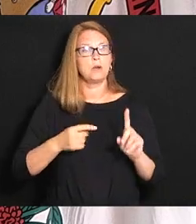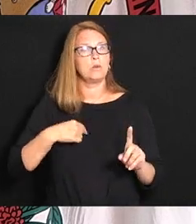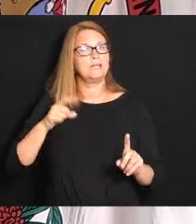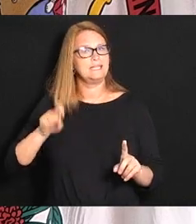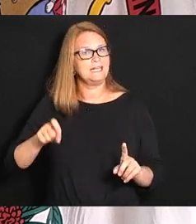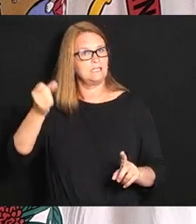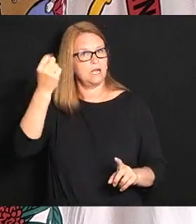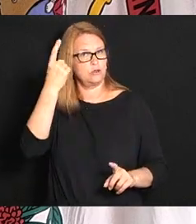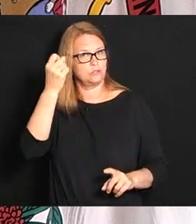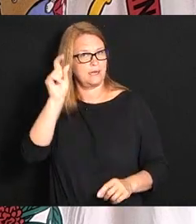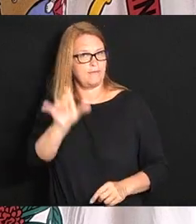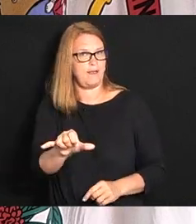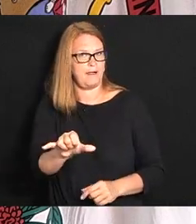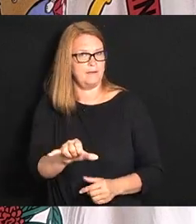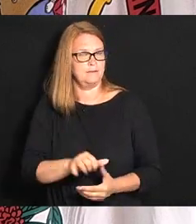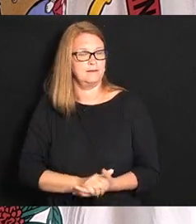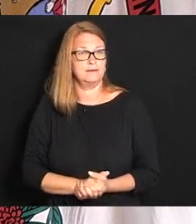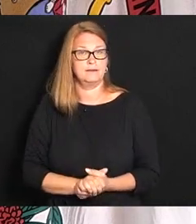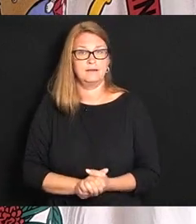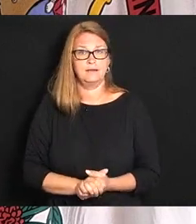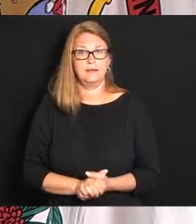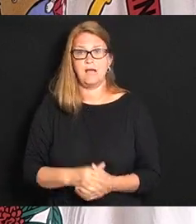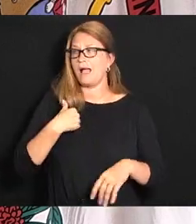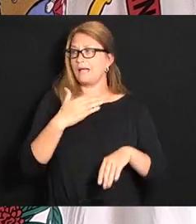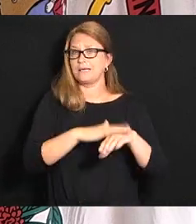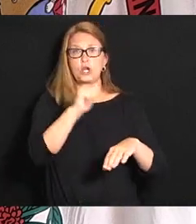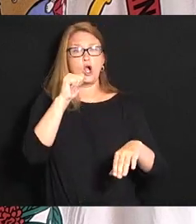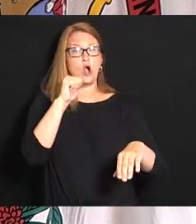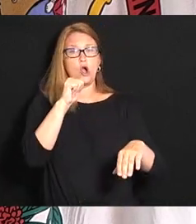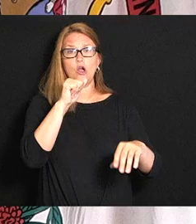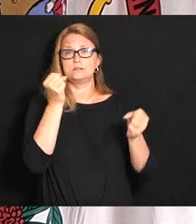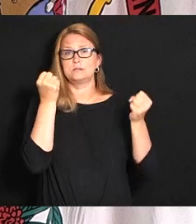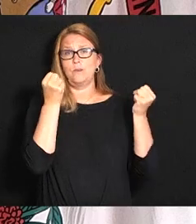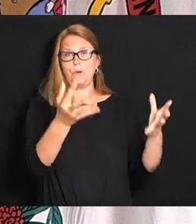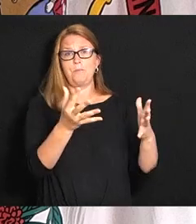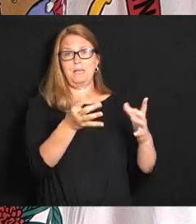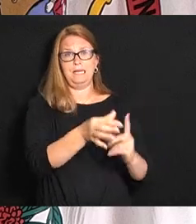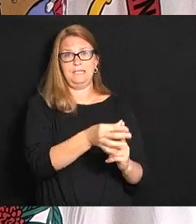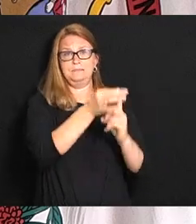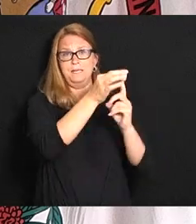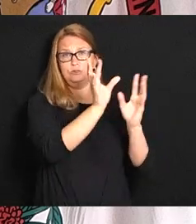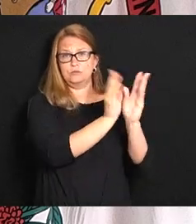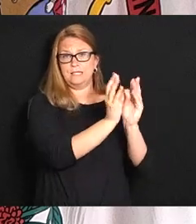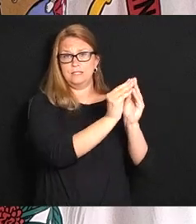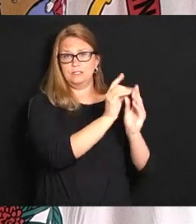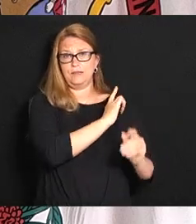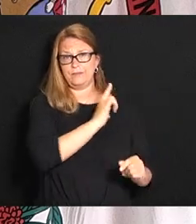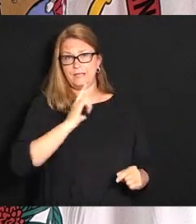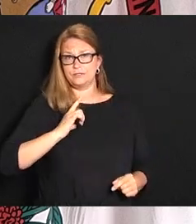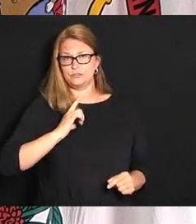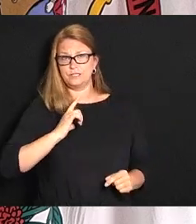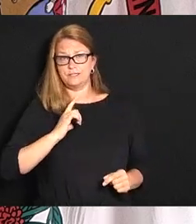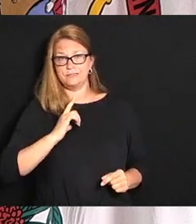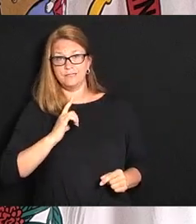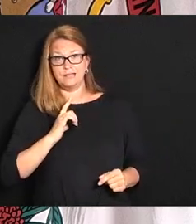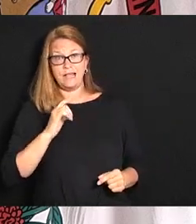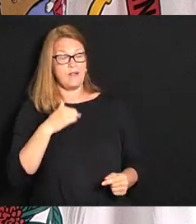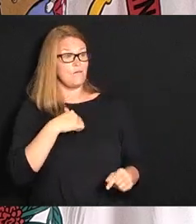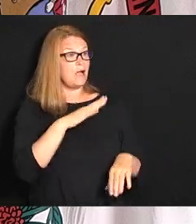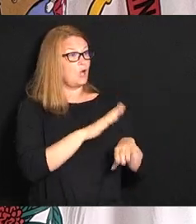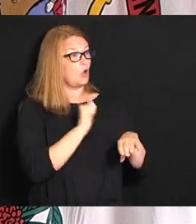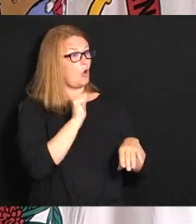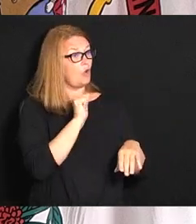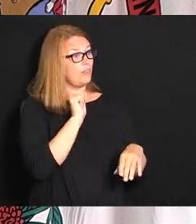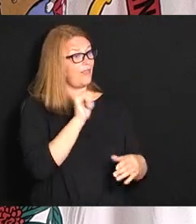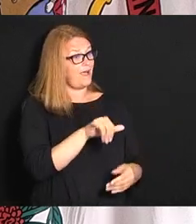realizing that you know I can call a thousand special sessions and if all I'm doing is calling a thousand special